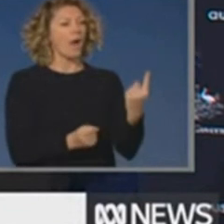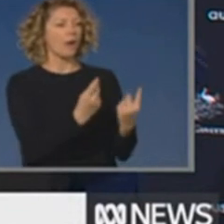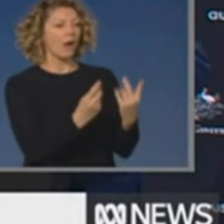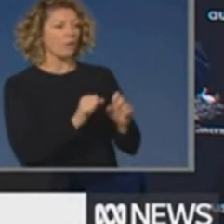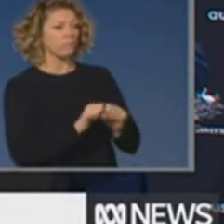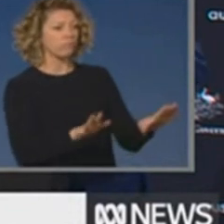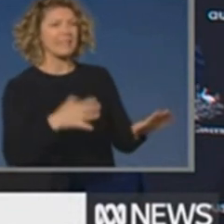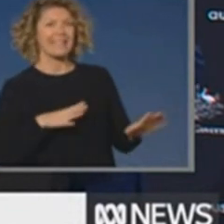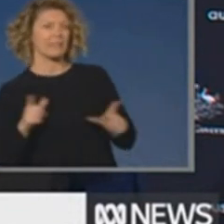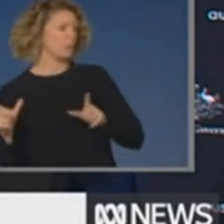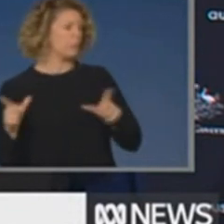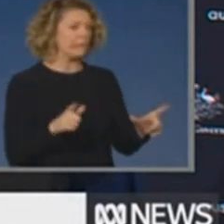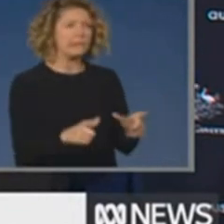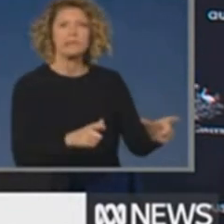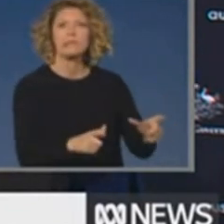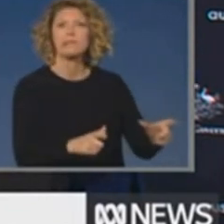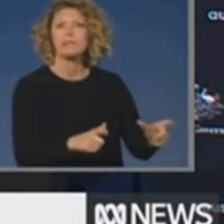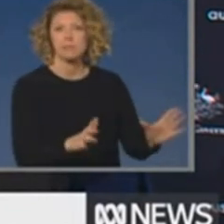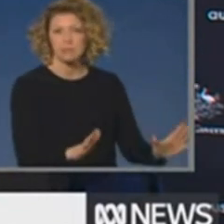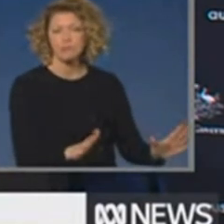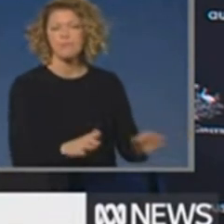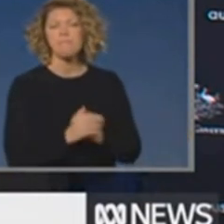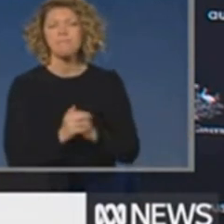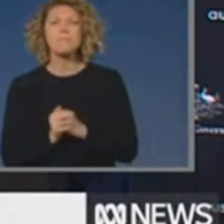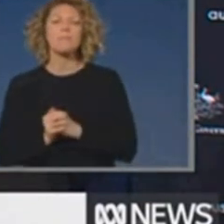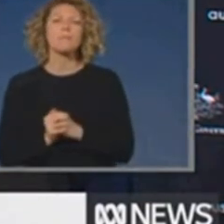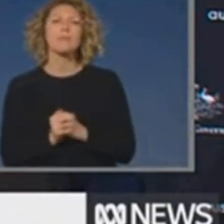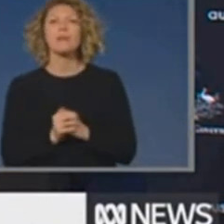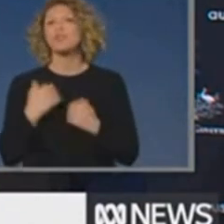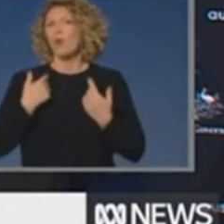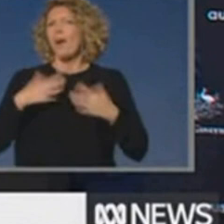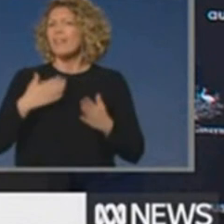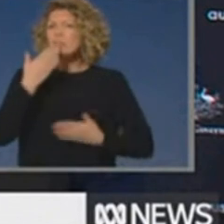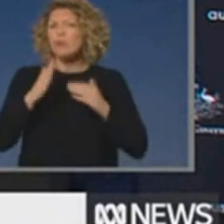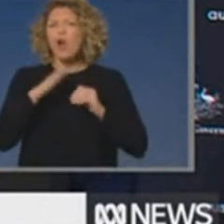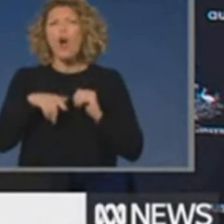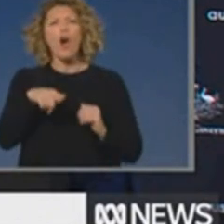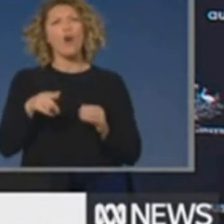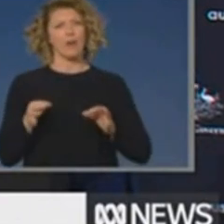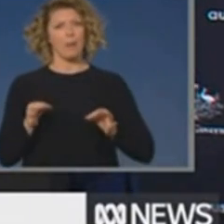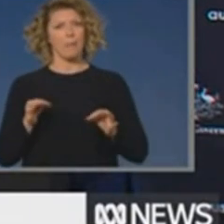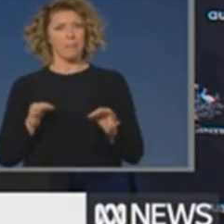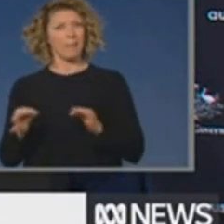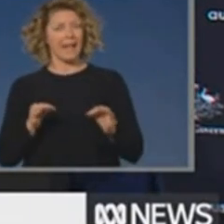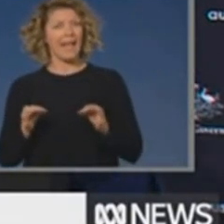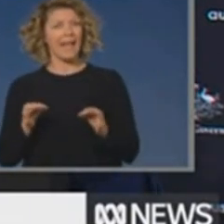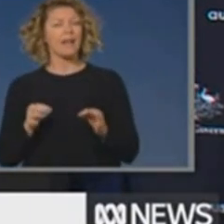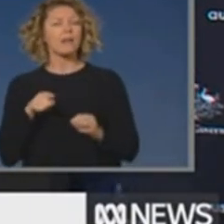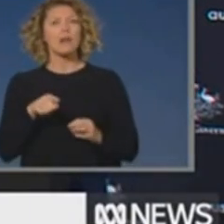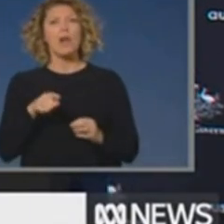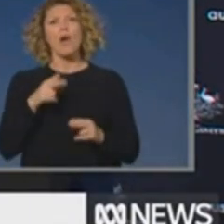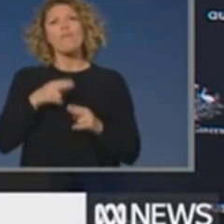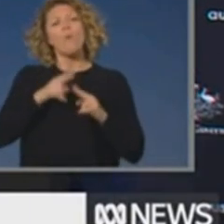to control. I've mentioned all of those parameters of the Pandemic Health Intelligence